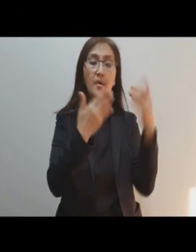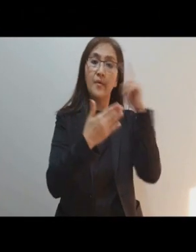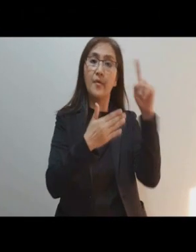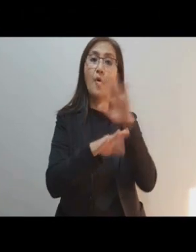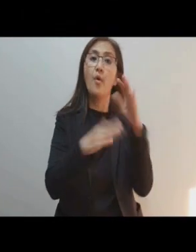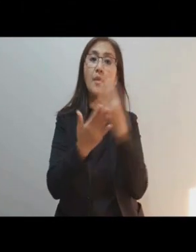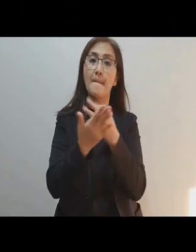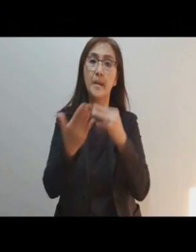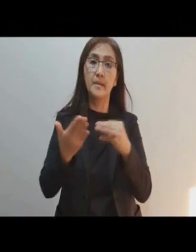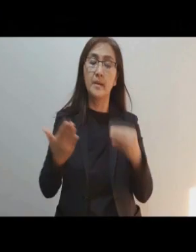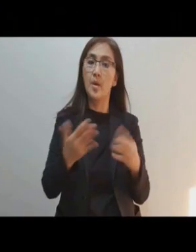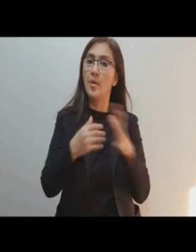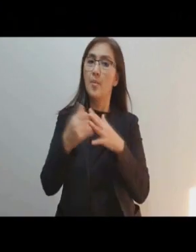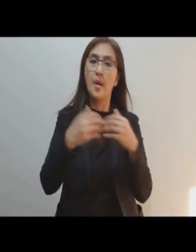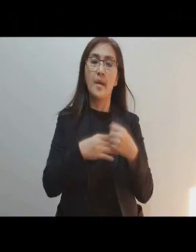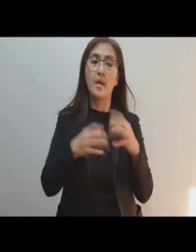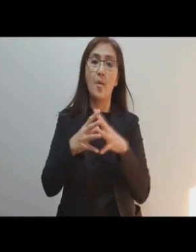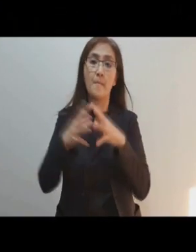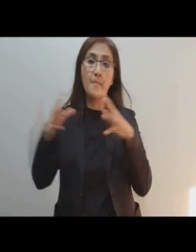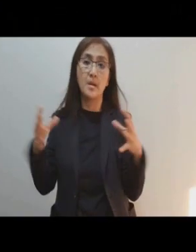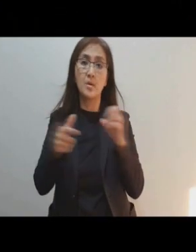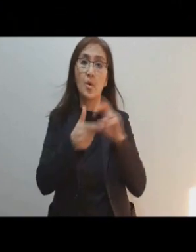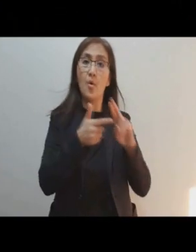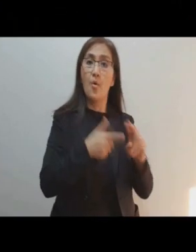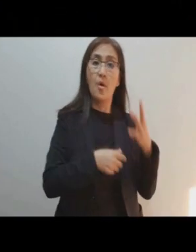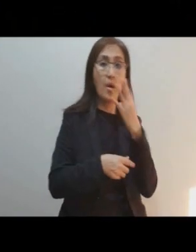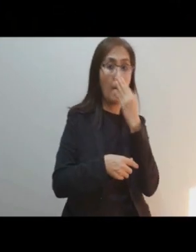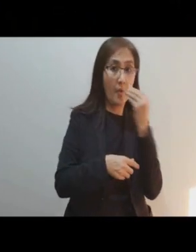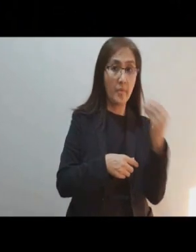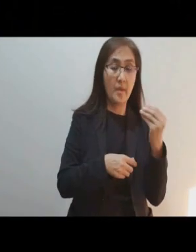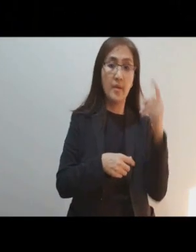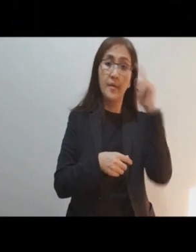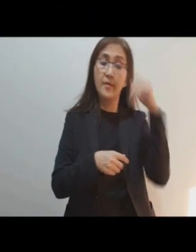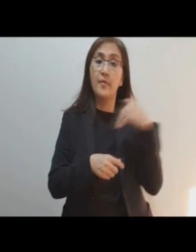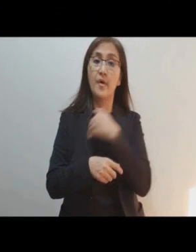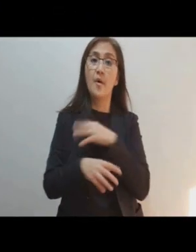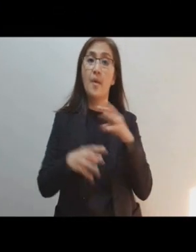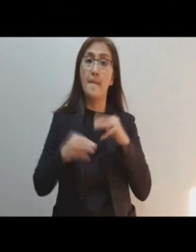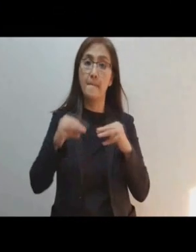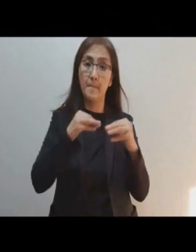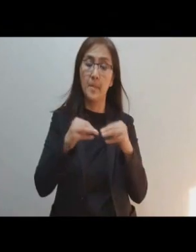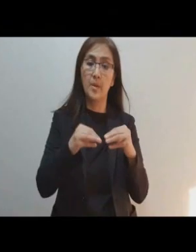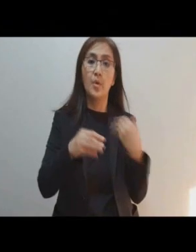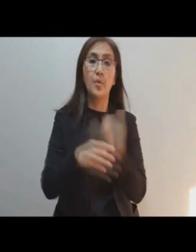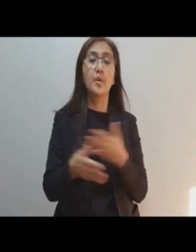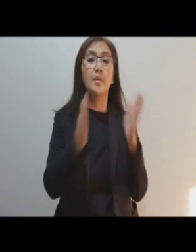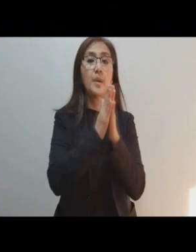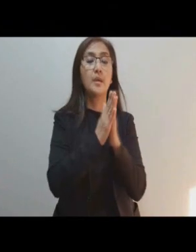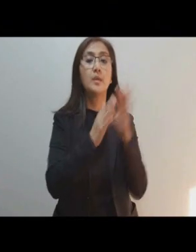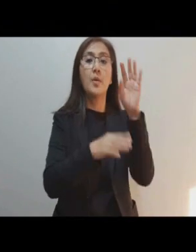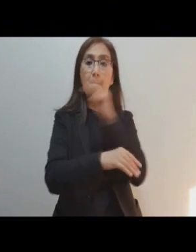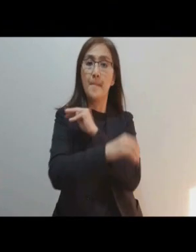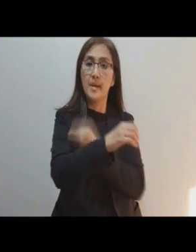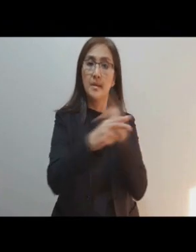for the material blessings no matter how abundant or scarce they are, for our stewardship. We pray in